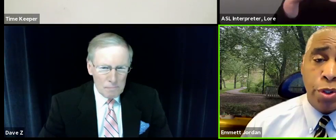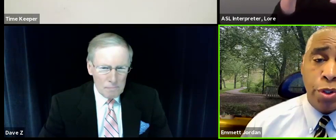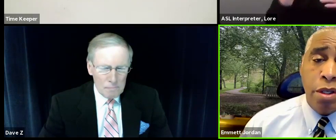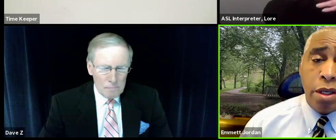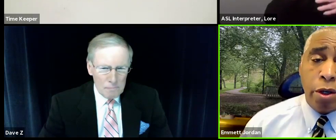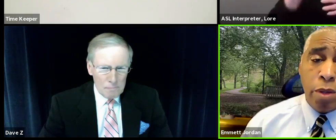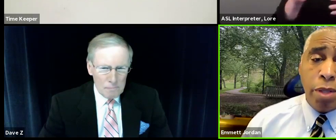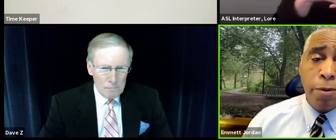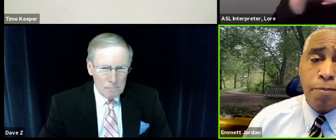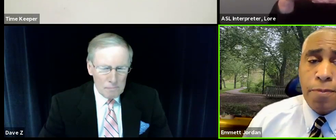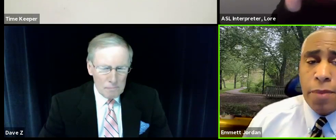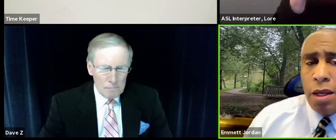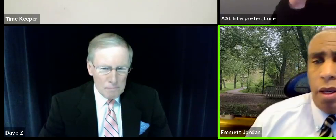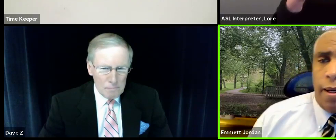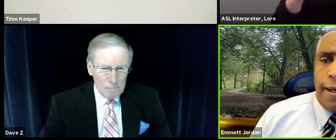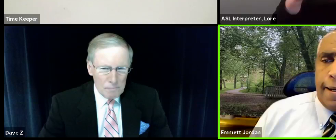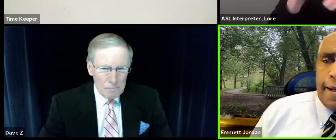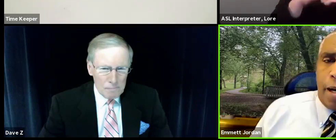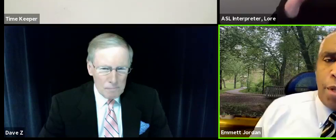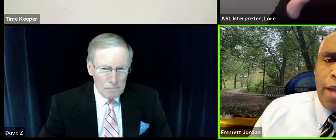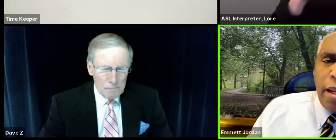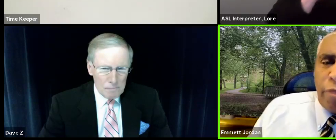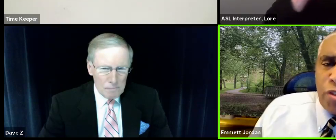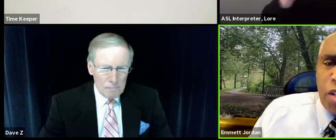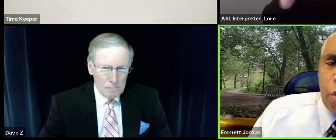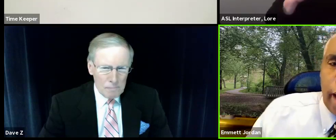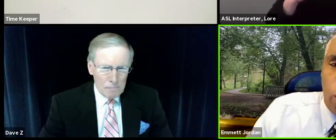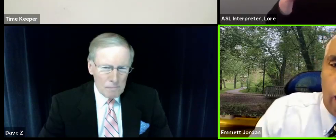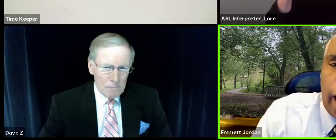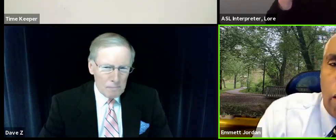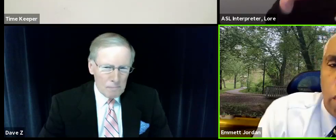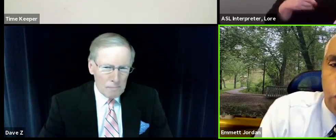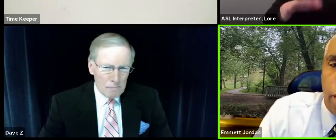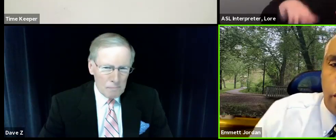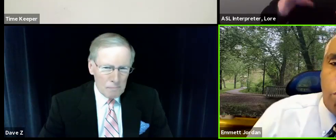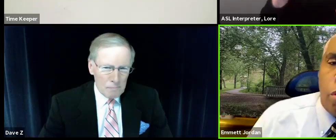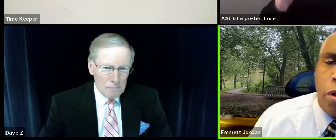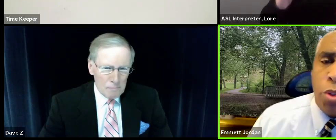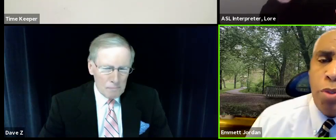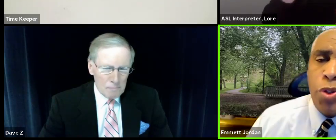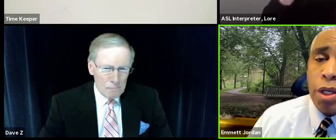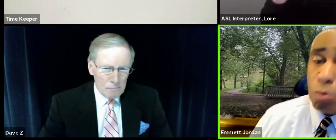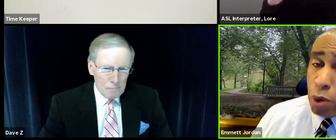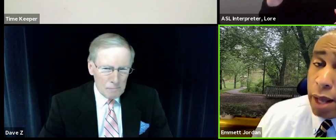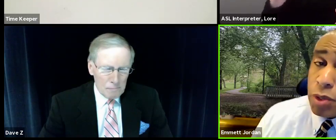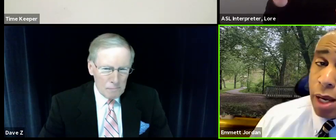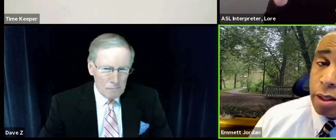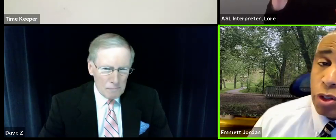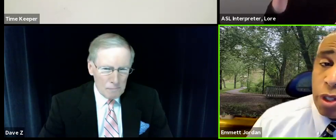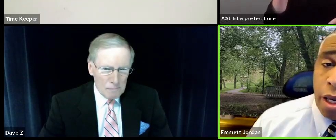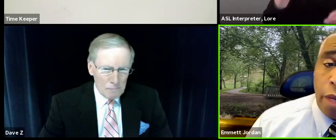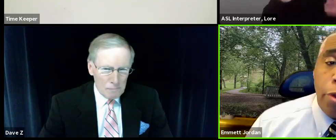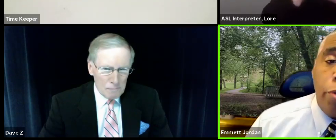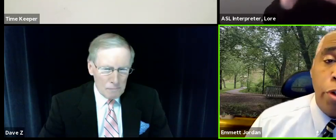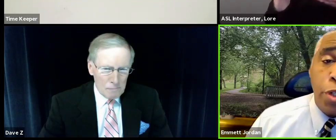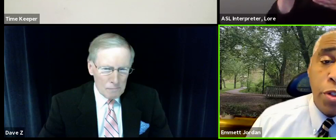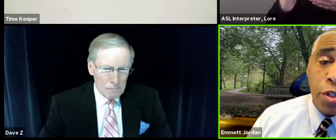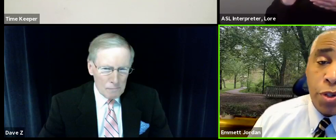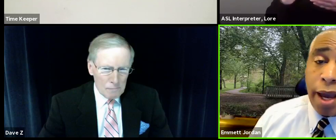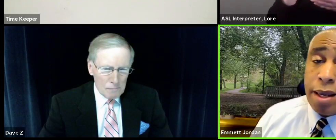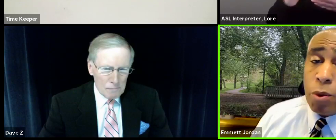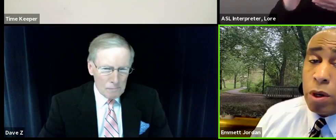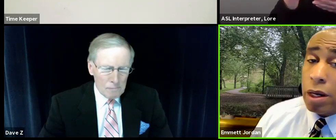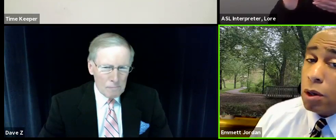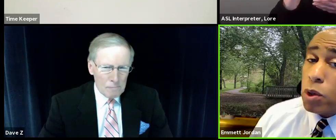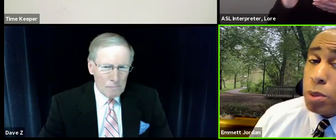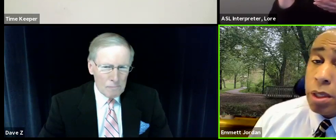city council in Greenbelt. I'm a native of Cincinnati, Ohio. studied liberal arts and music at Morehouse College and at the University of